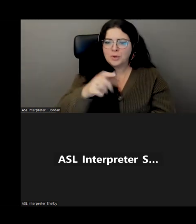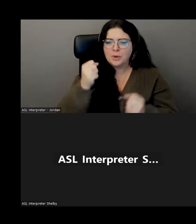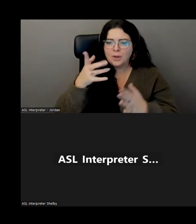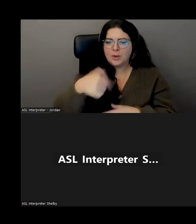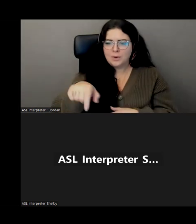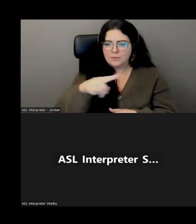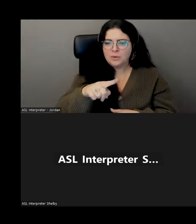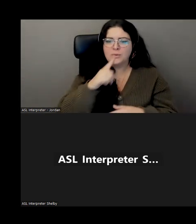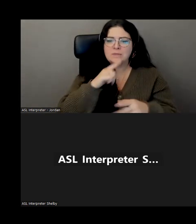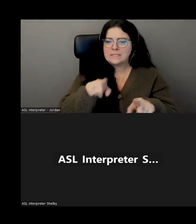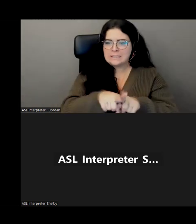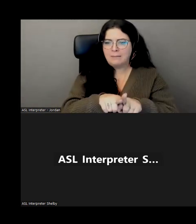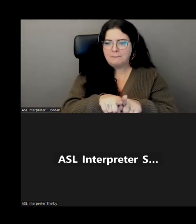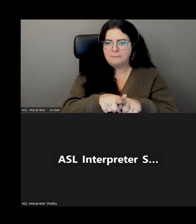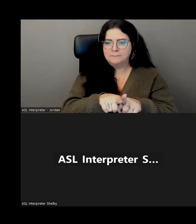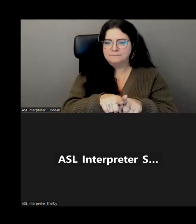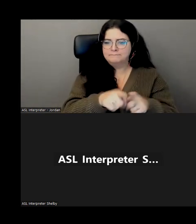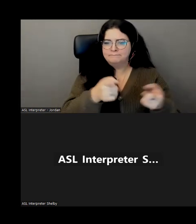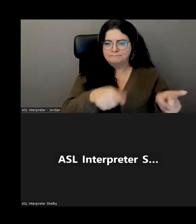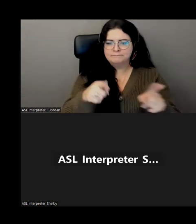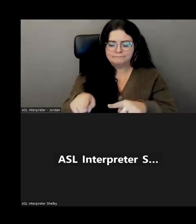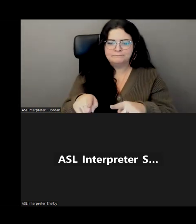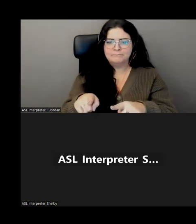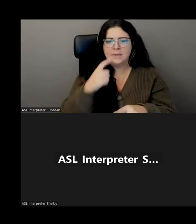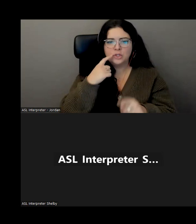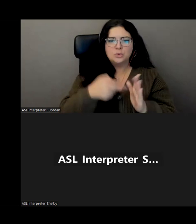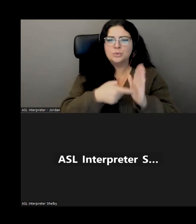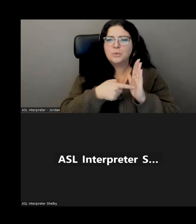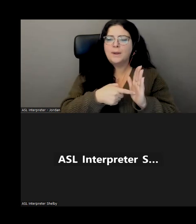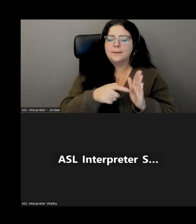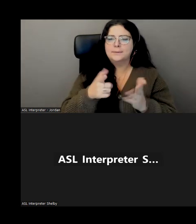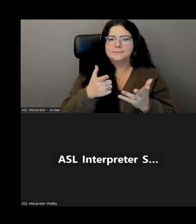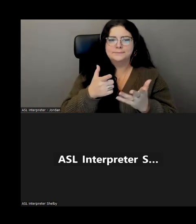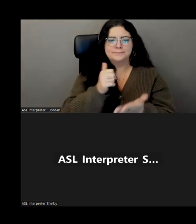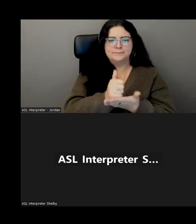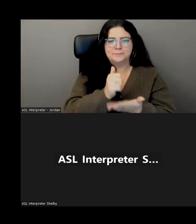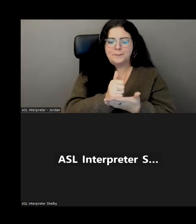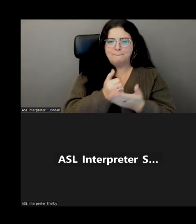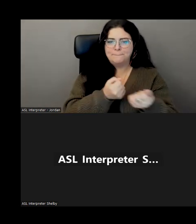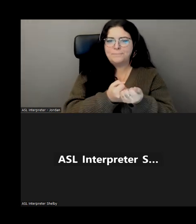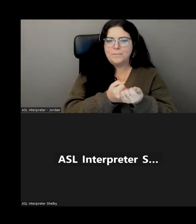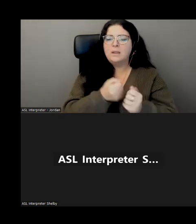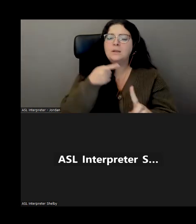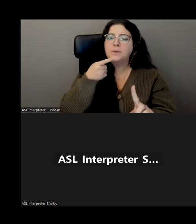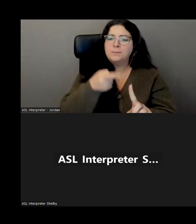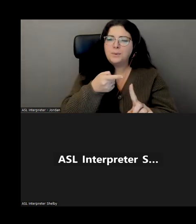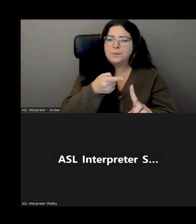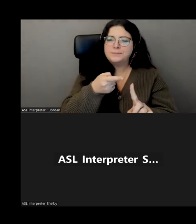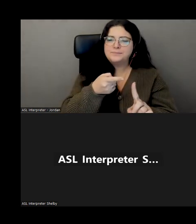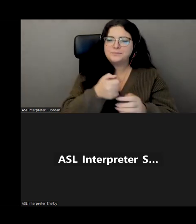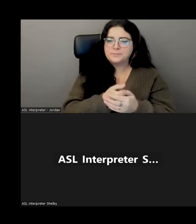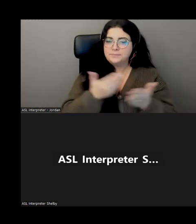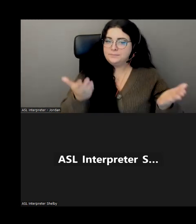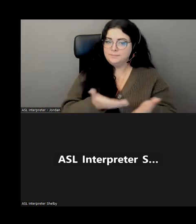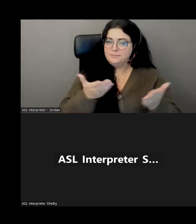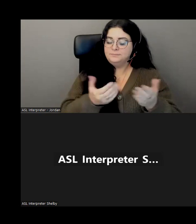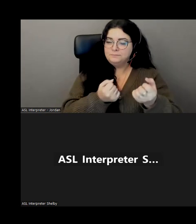similar things that are happening, that we're acquiring new disabilities. So I want for folks to understand that we are